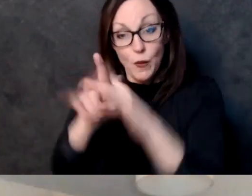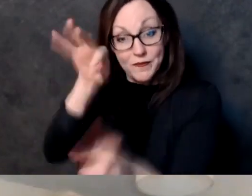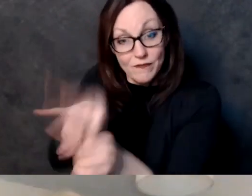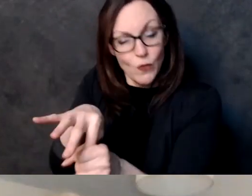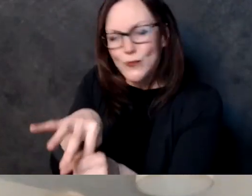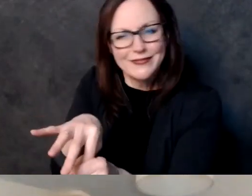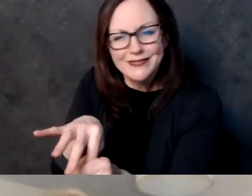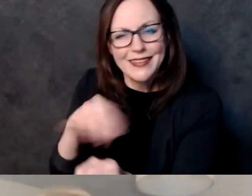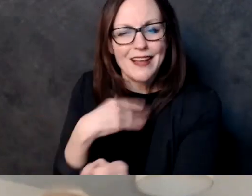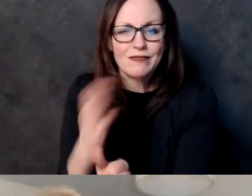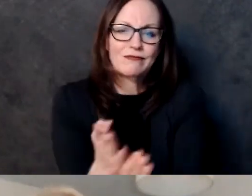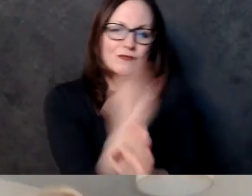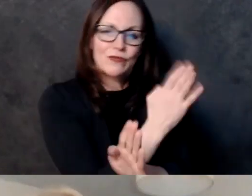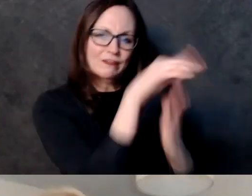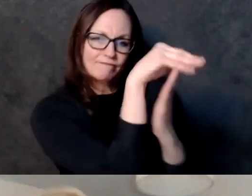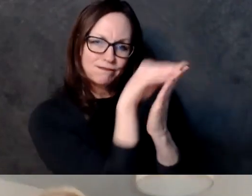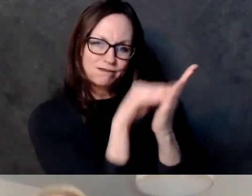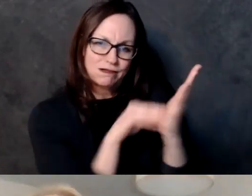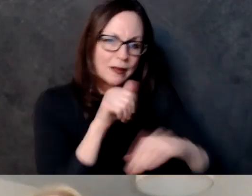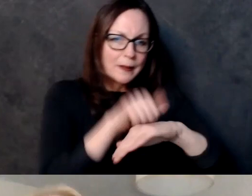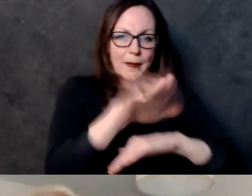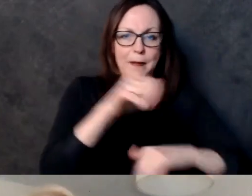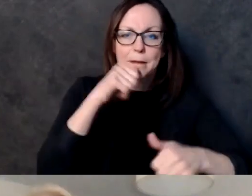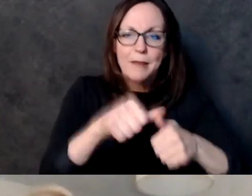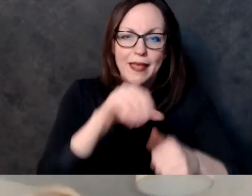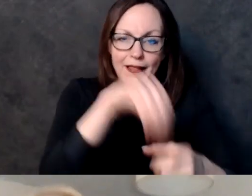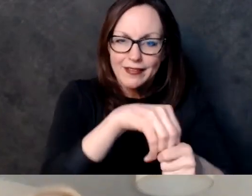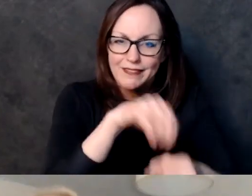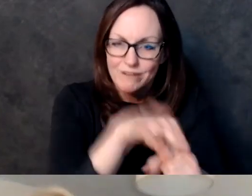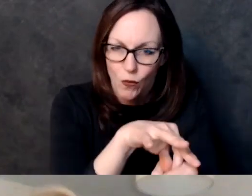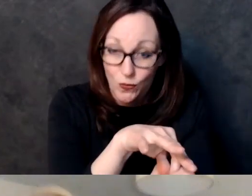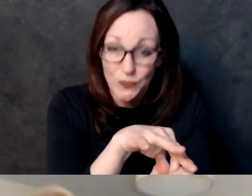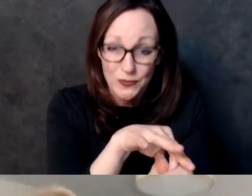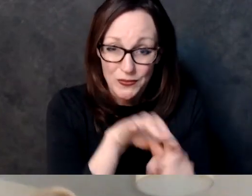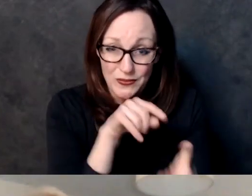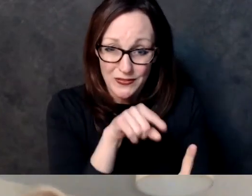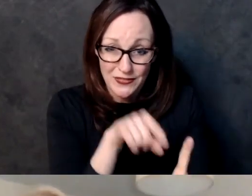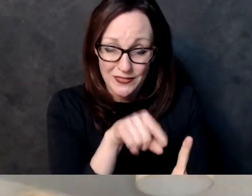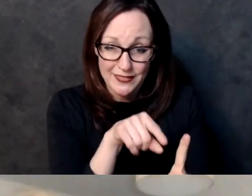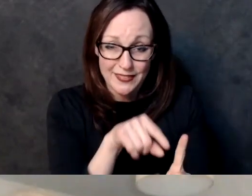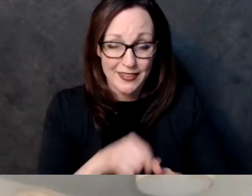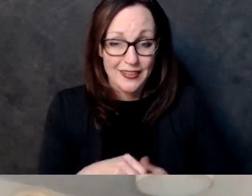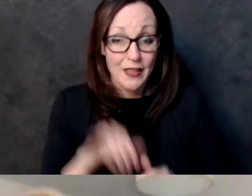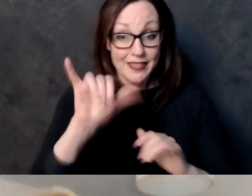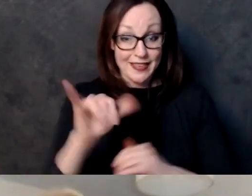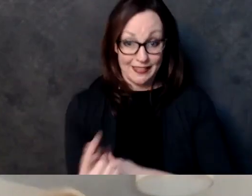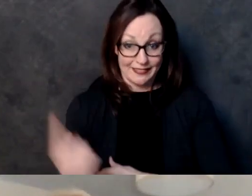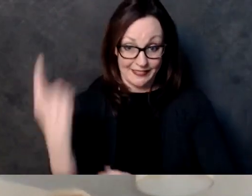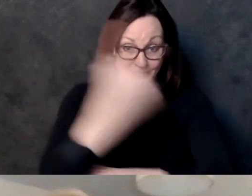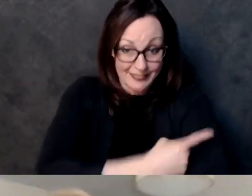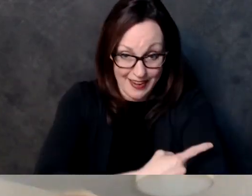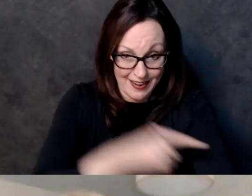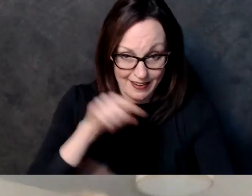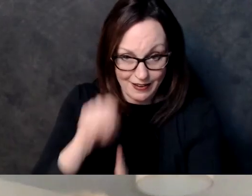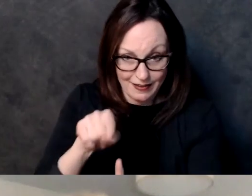one of the highest voter turnout areas in the city of milwaukee 90 people voted in person so